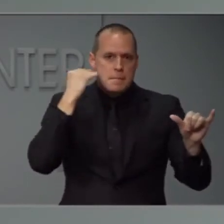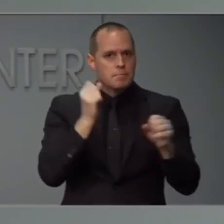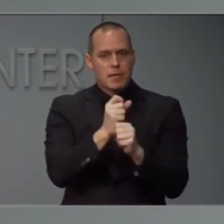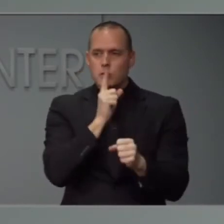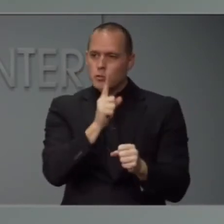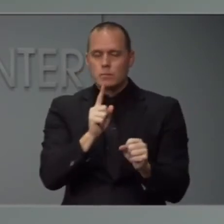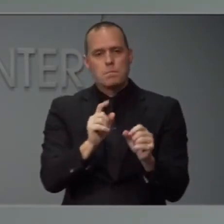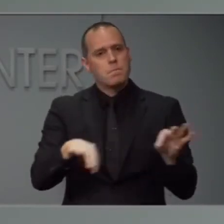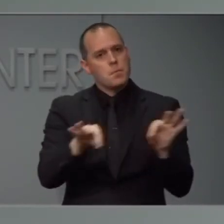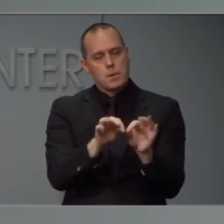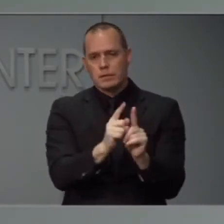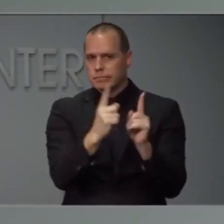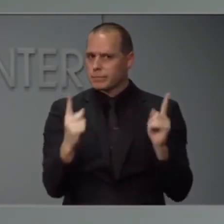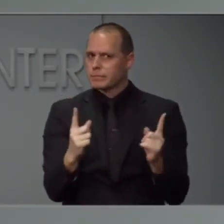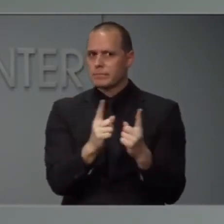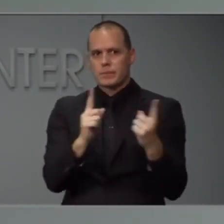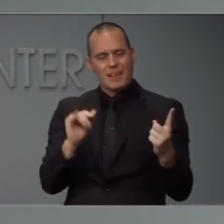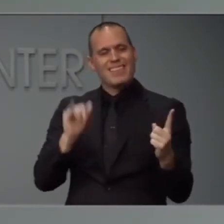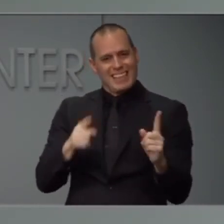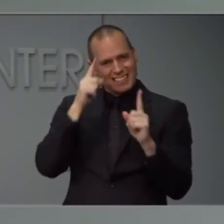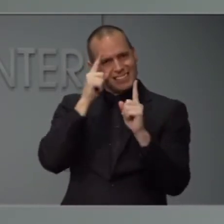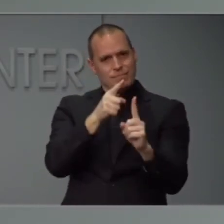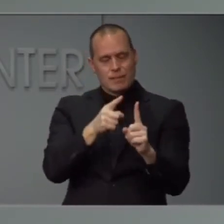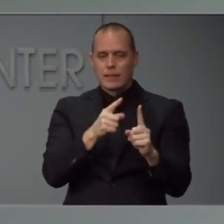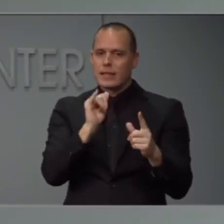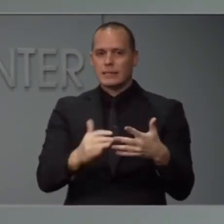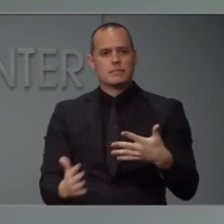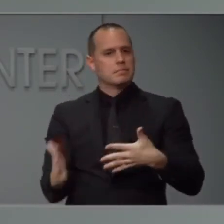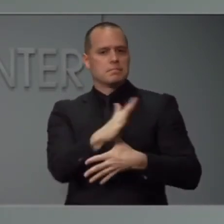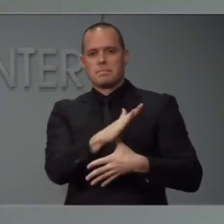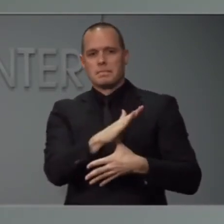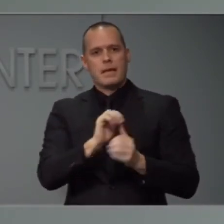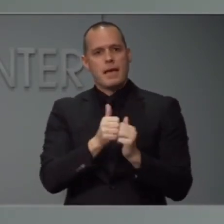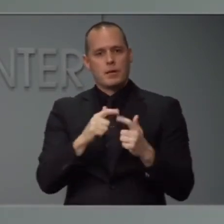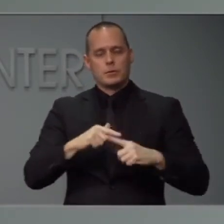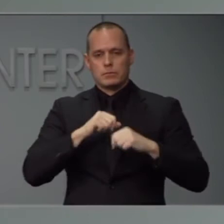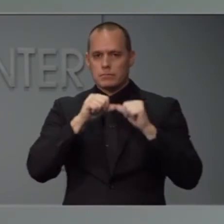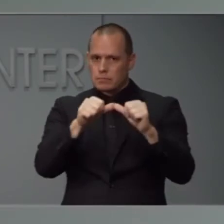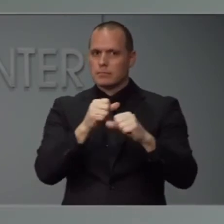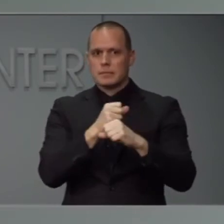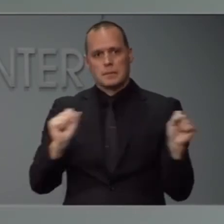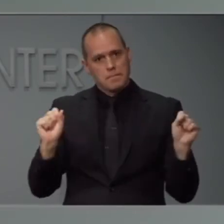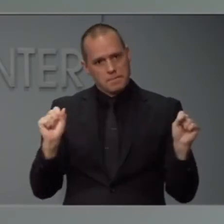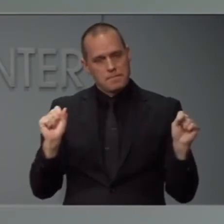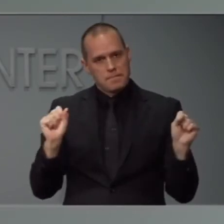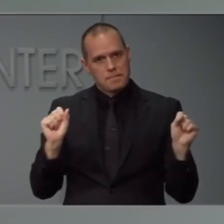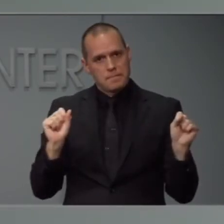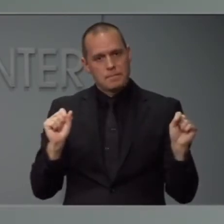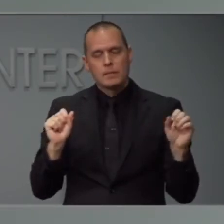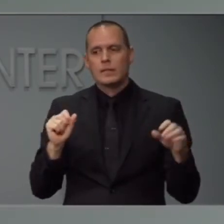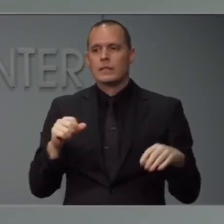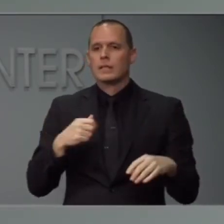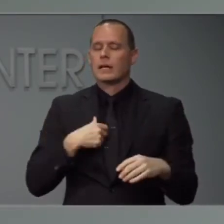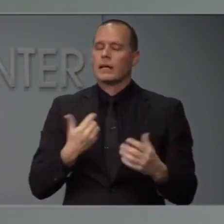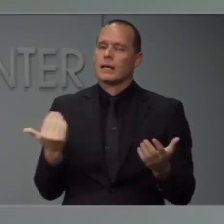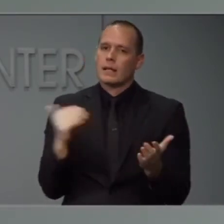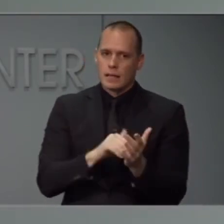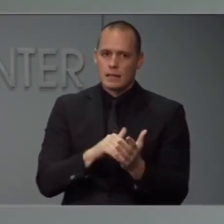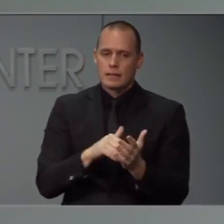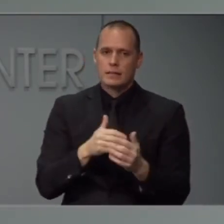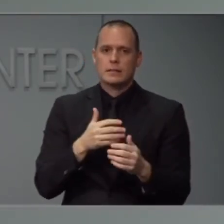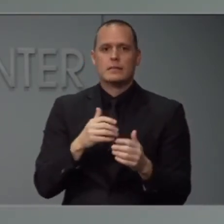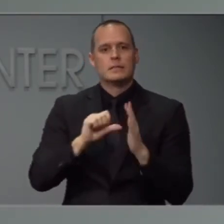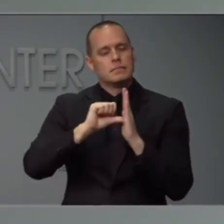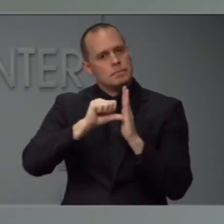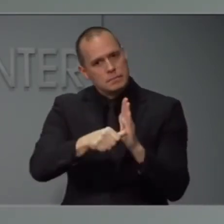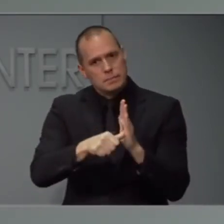distancing because that's really our major tool to keeping people safe. And I just go back to imploring everyone again when